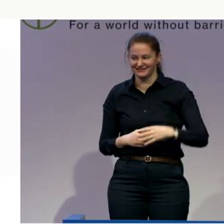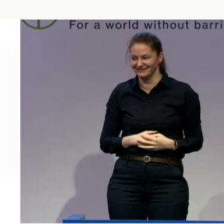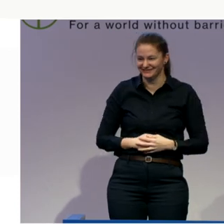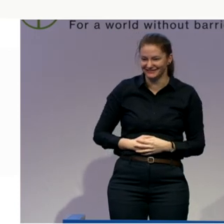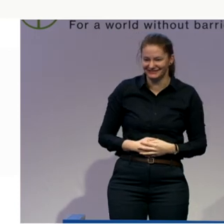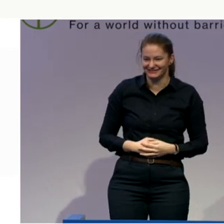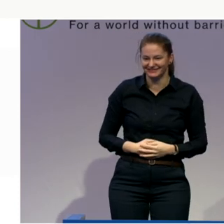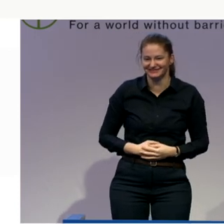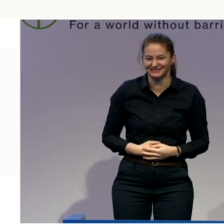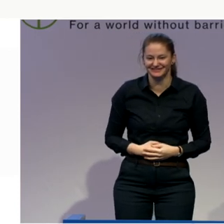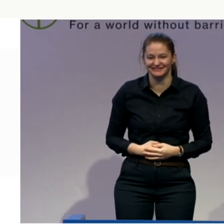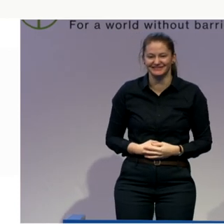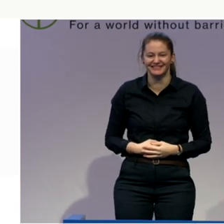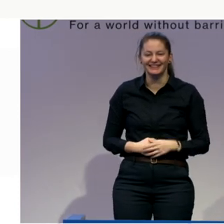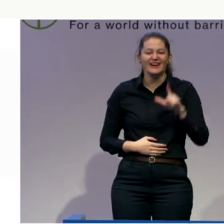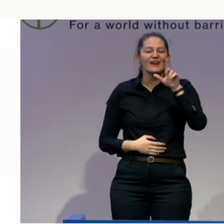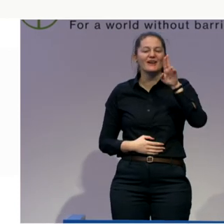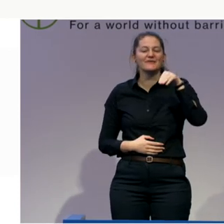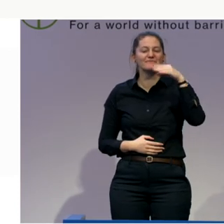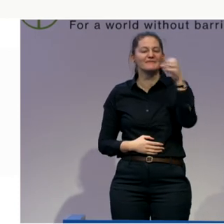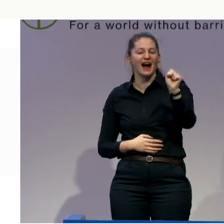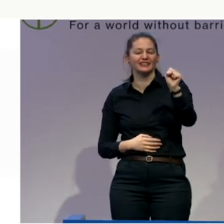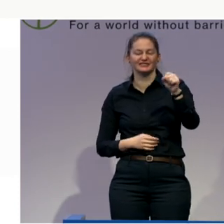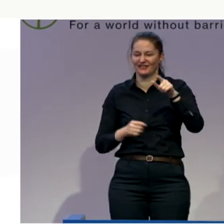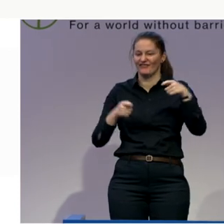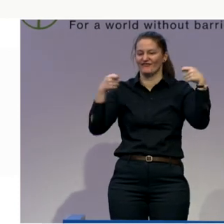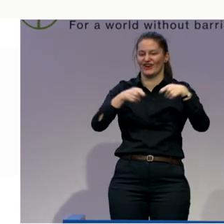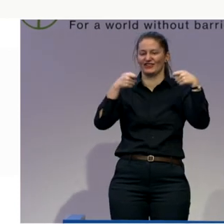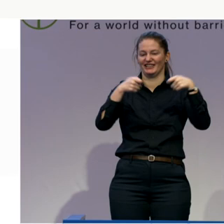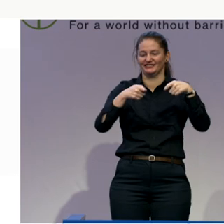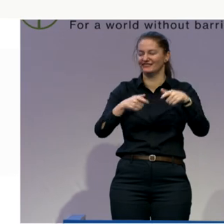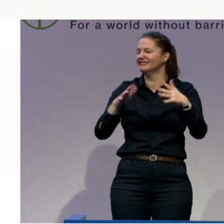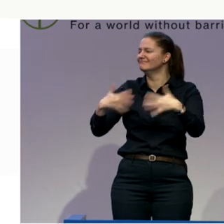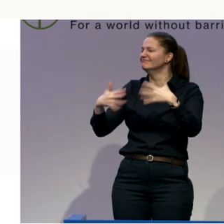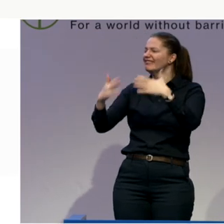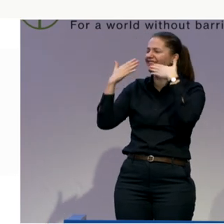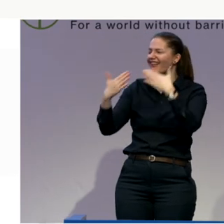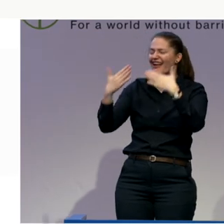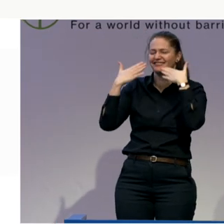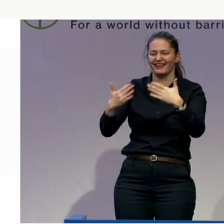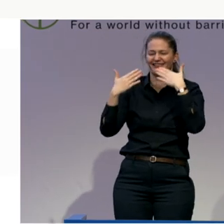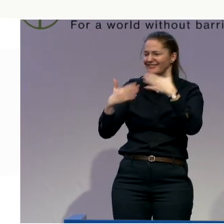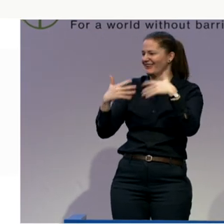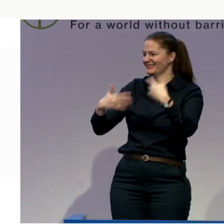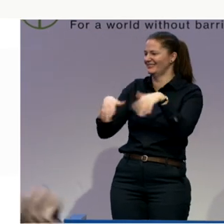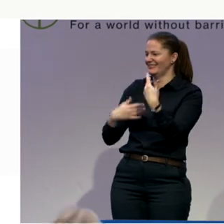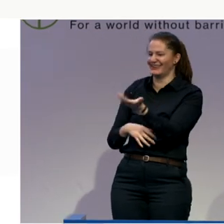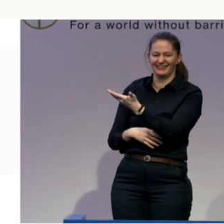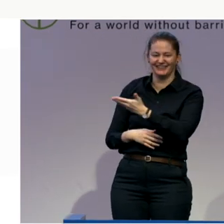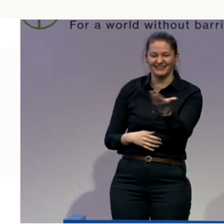The Lumos Foundation and all the guys, thank you so much. Woo! And thank you, Zatla, for the great storytelling.